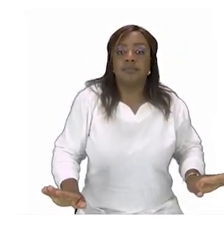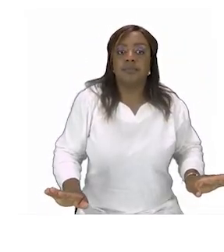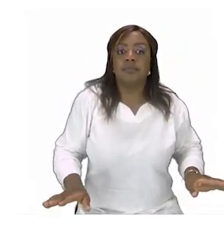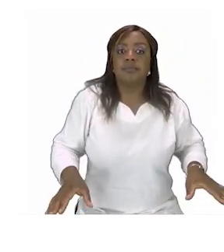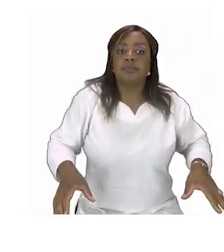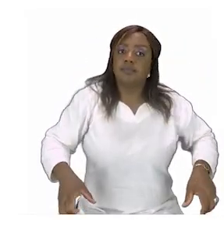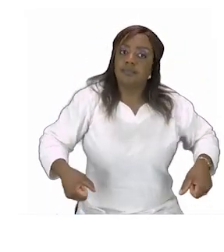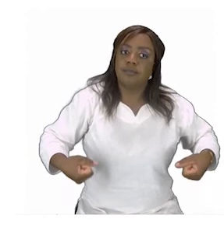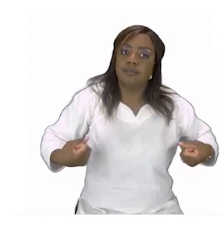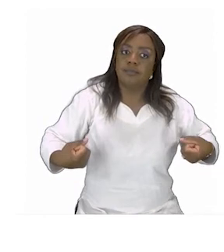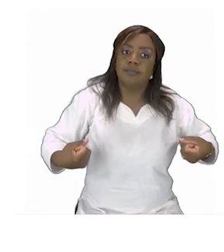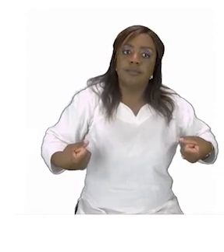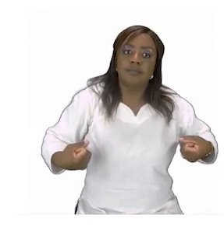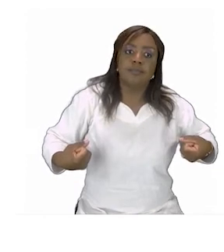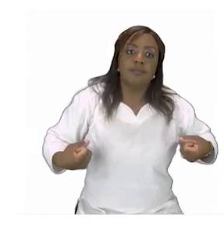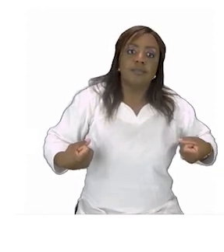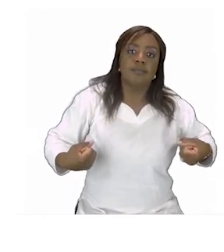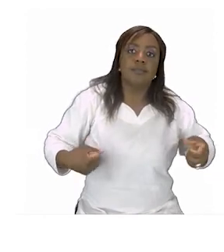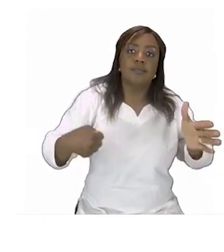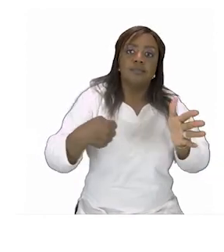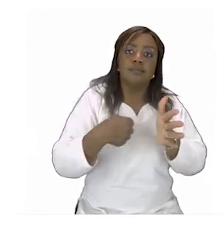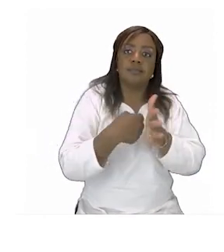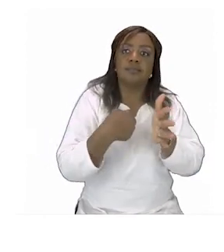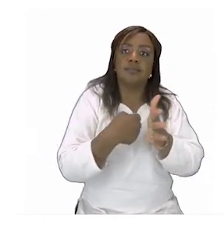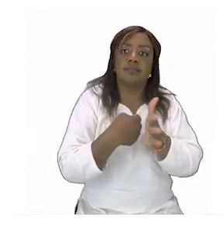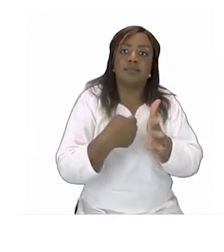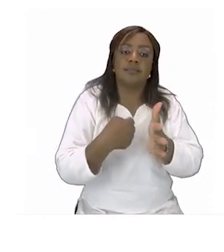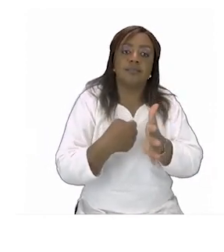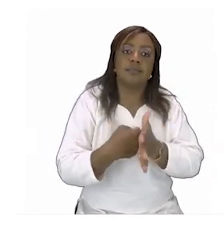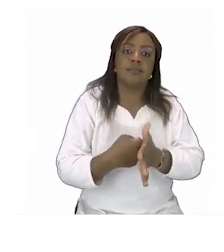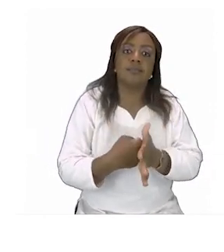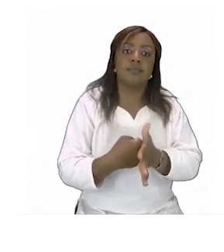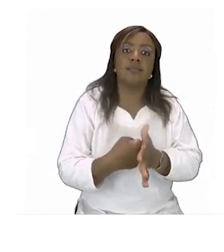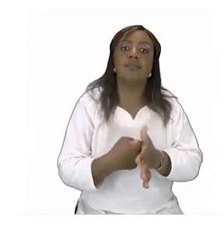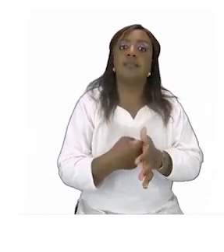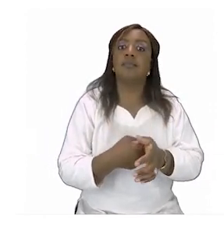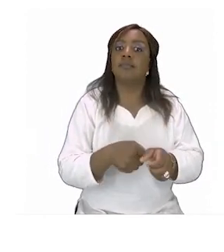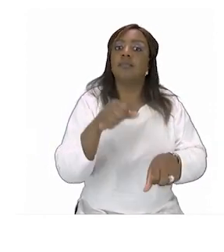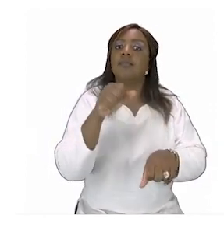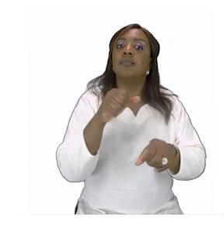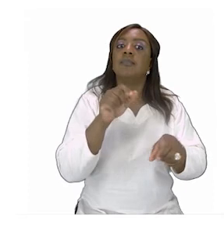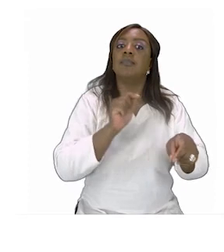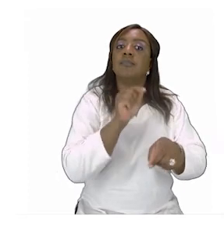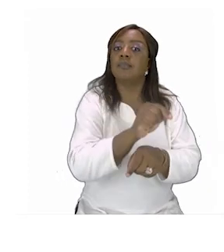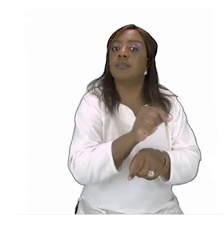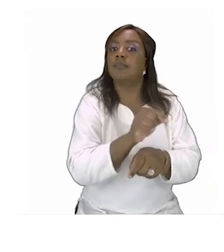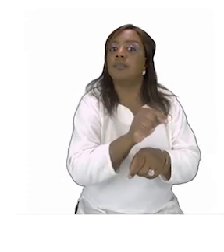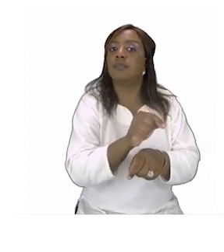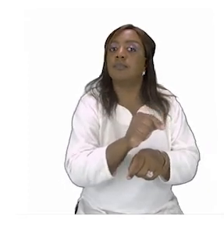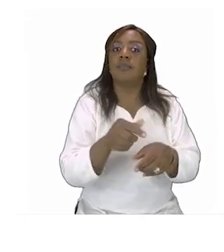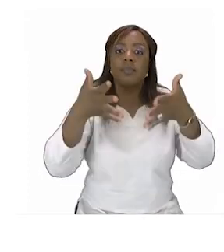grass grass stall cat